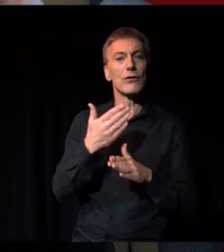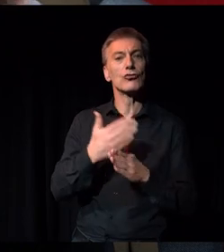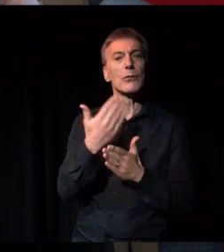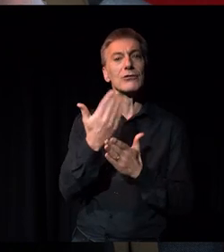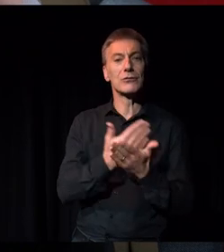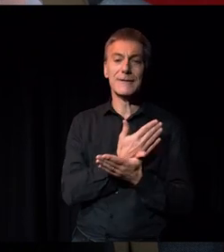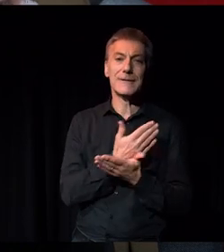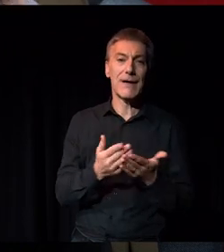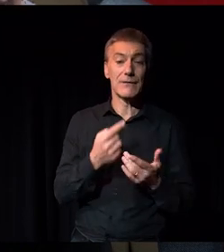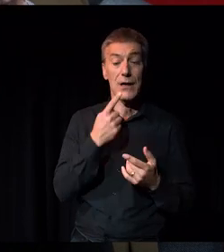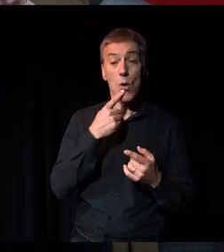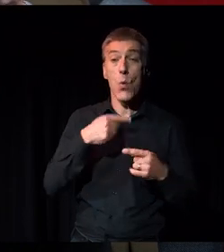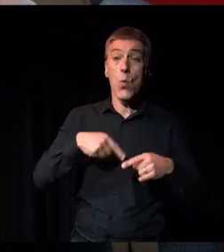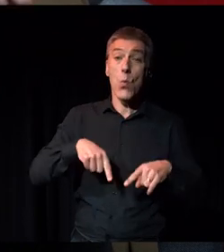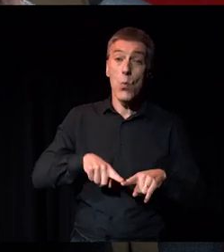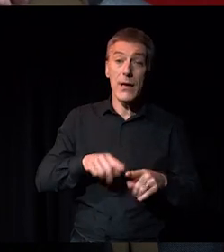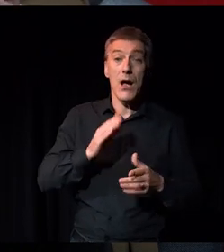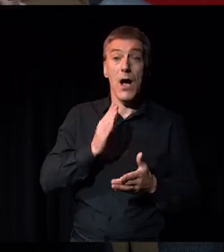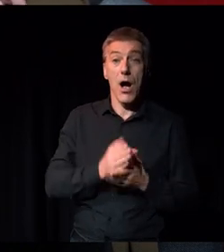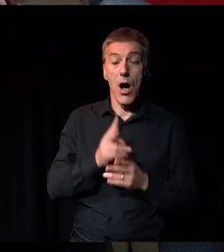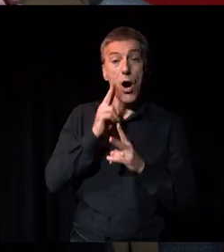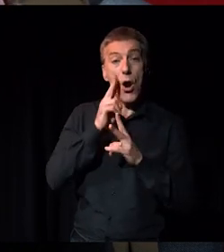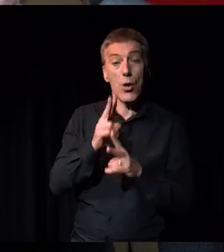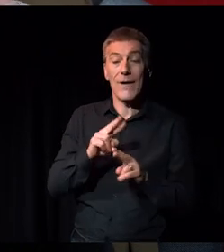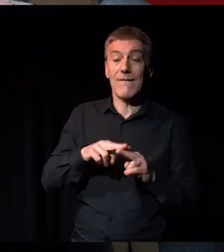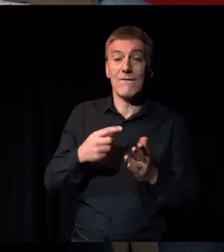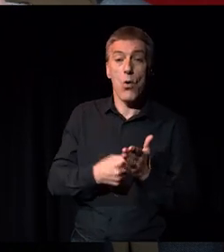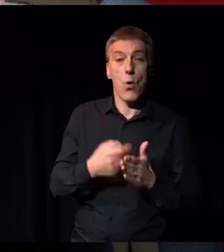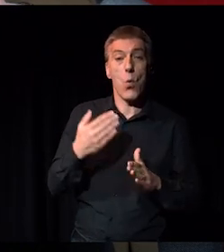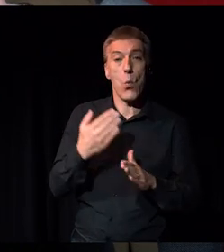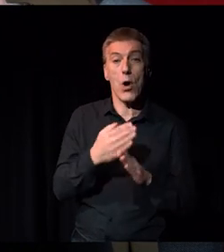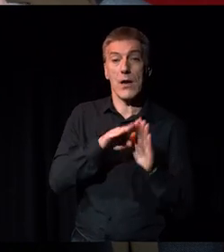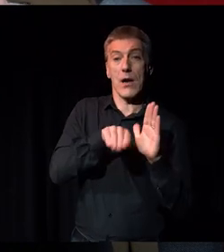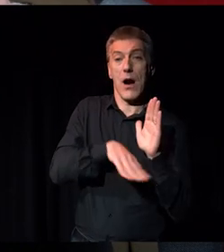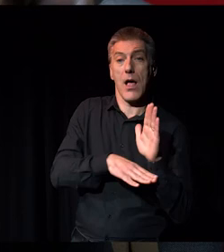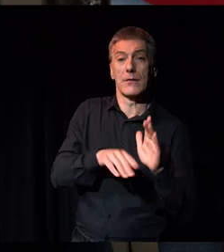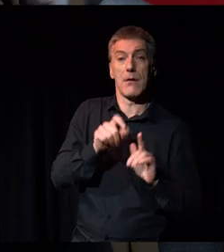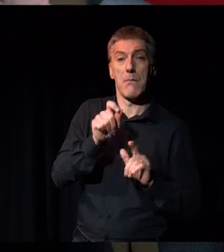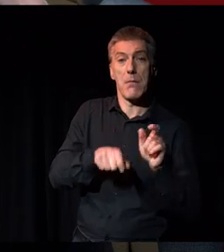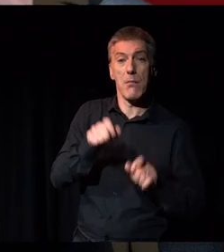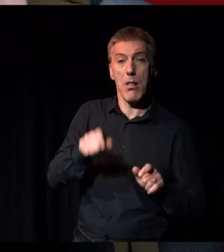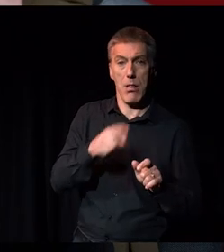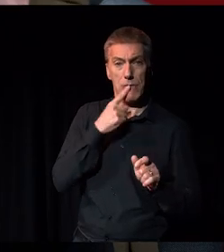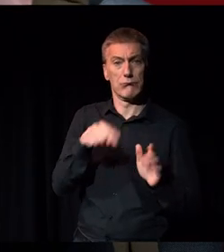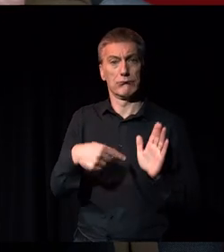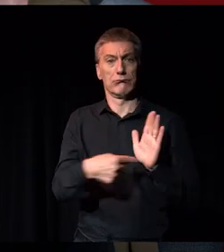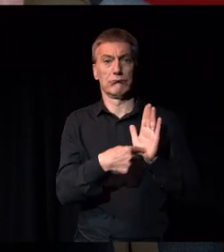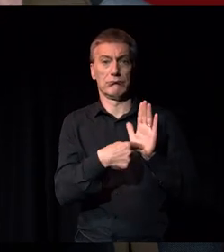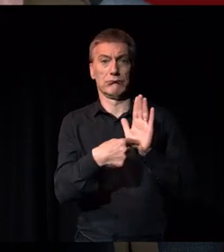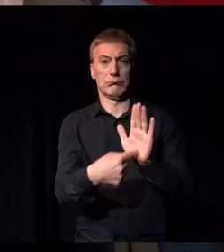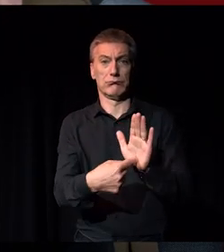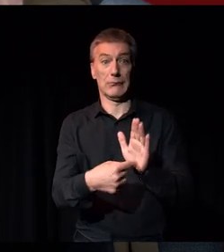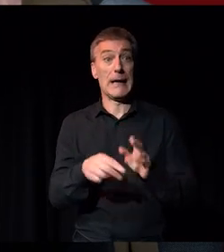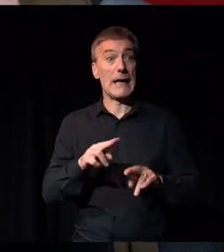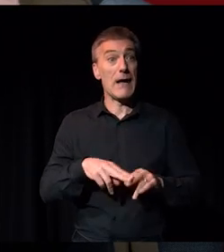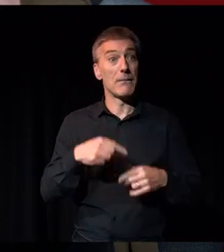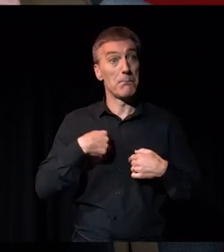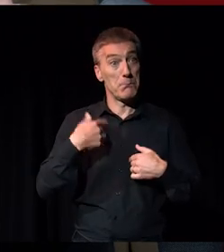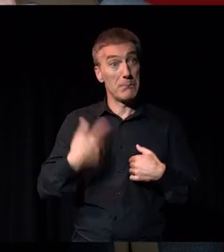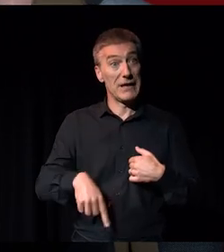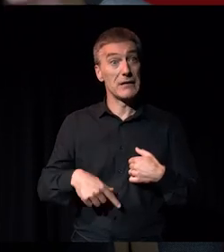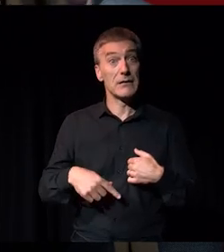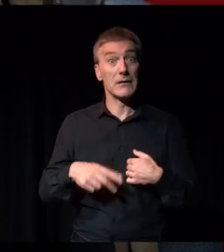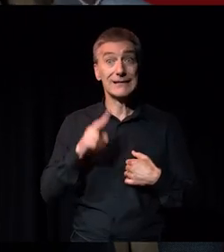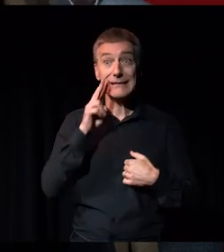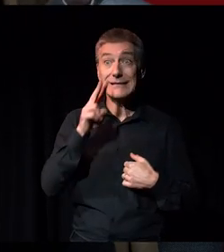say to people, we are looking for working class people. If I had seen that, you know, 12 years ago, when I was volunteer,